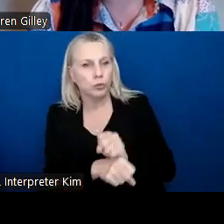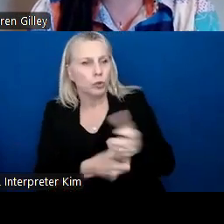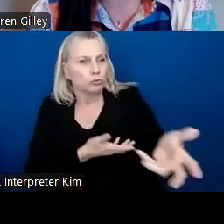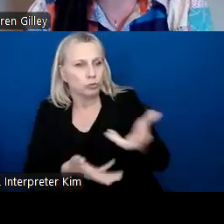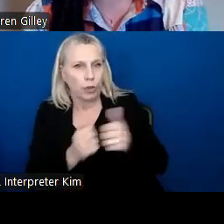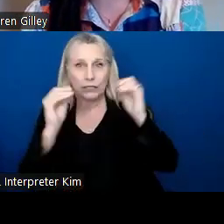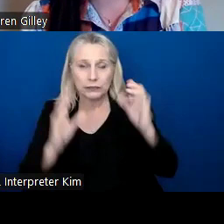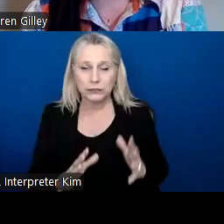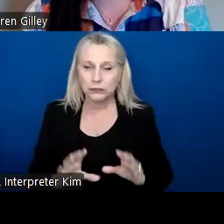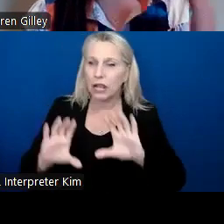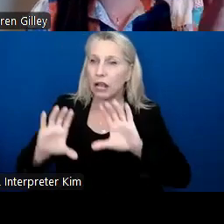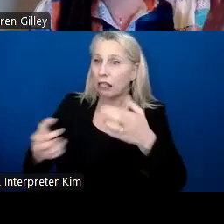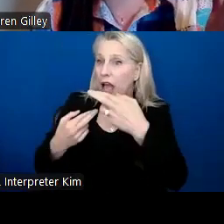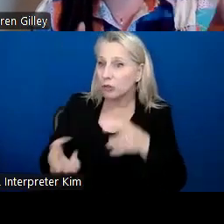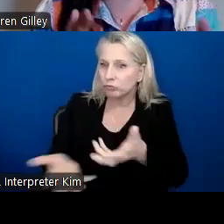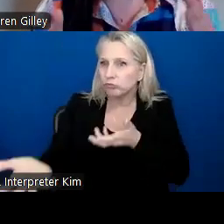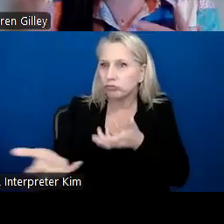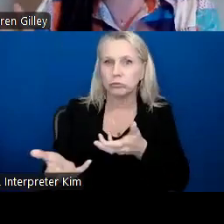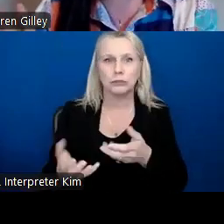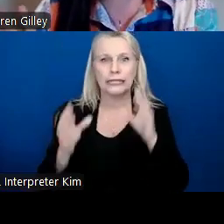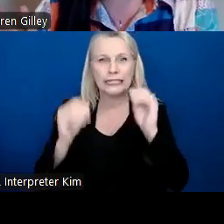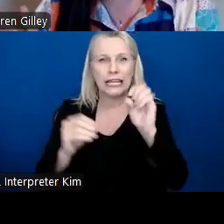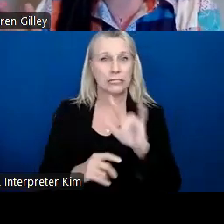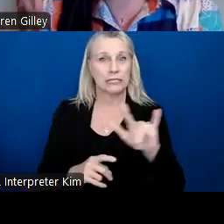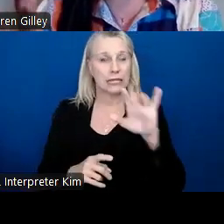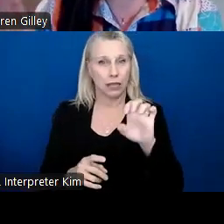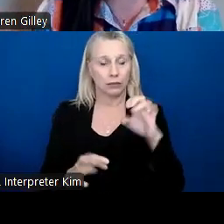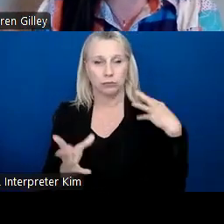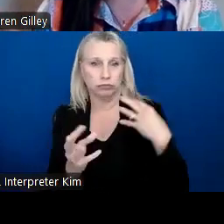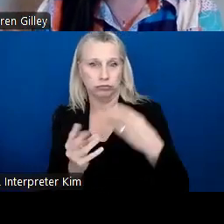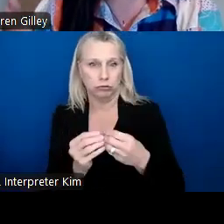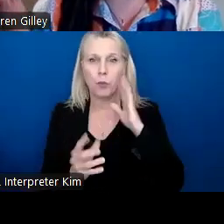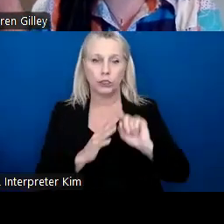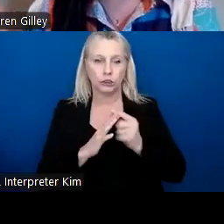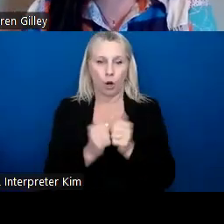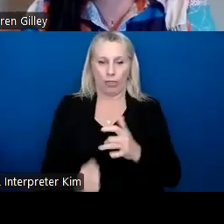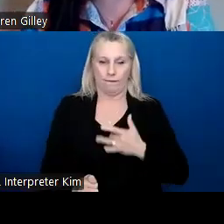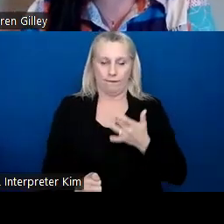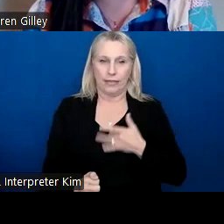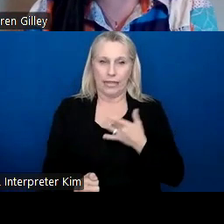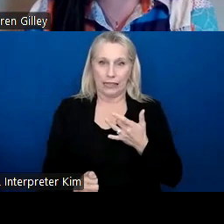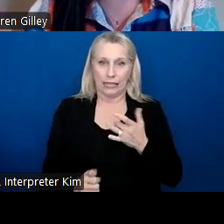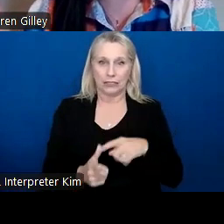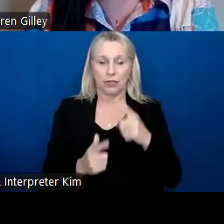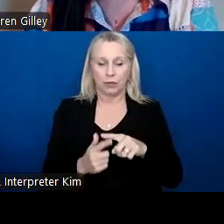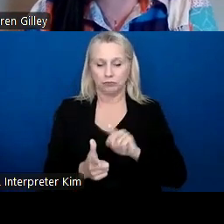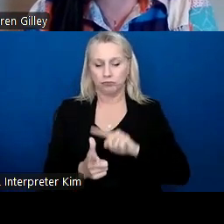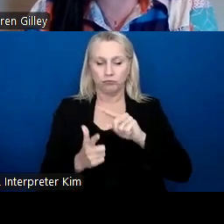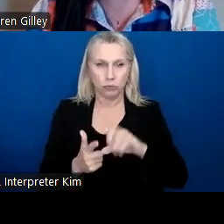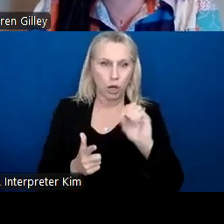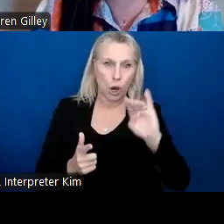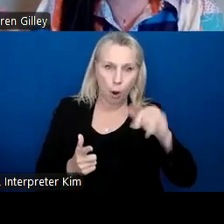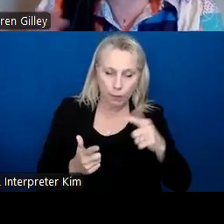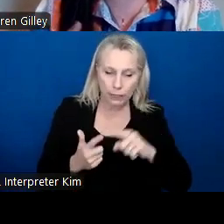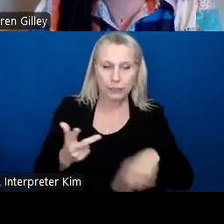classroom, the teaching style is cumulative. So we'll start with feelings. We'll go into maybe coping skills, then anger